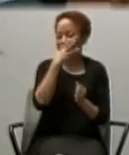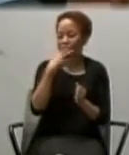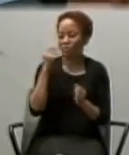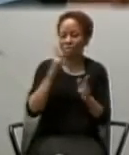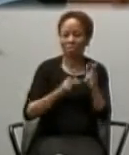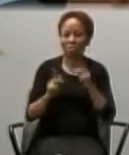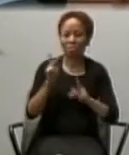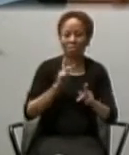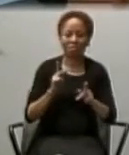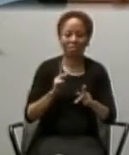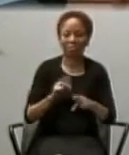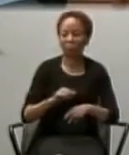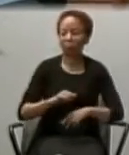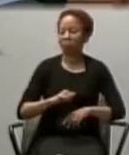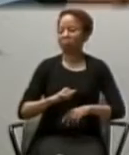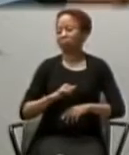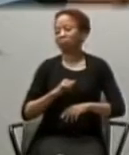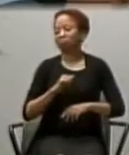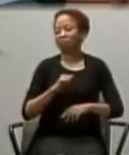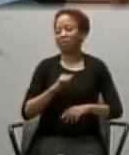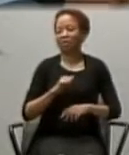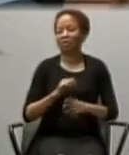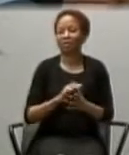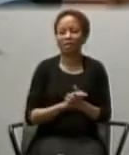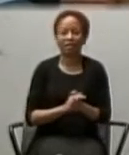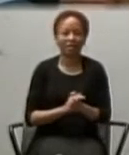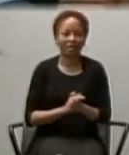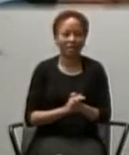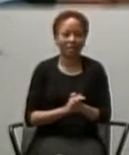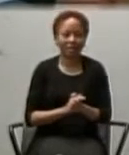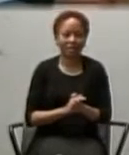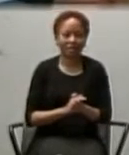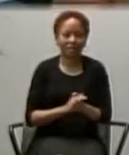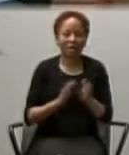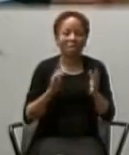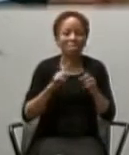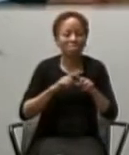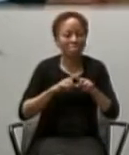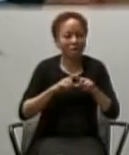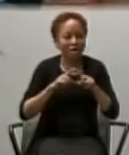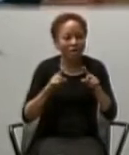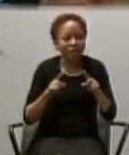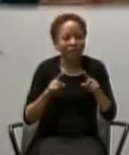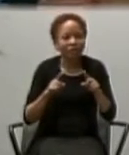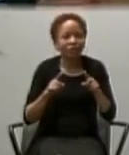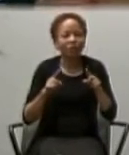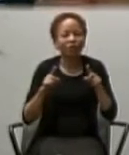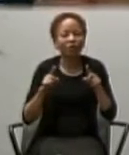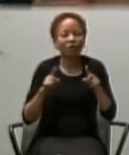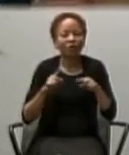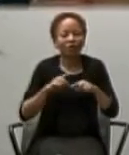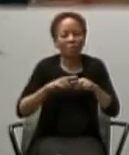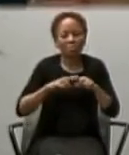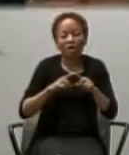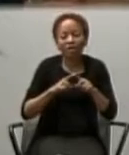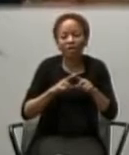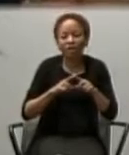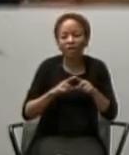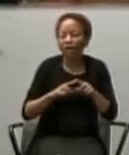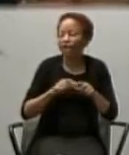but, looking at the church, in this manner, makes the church, out into a kind of social club.